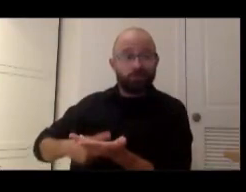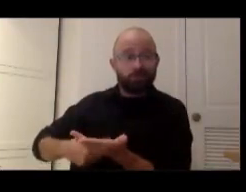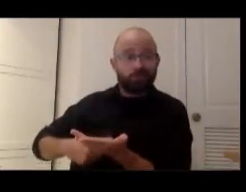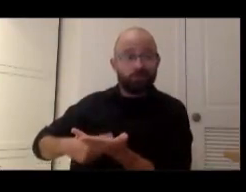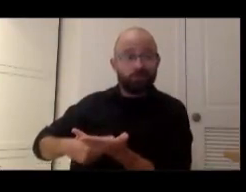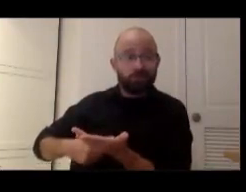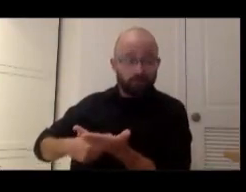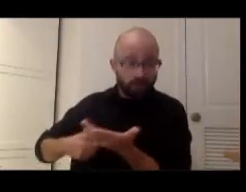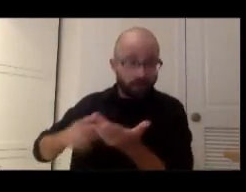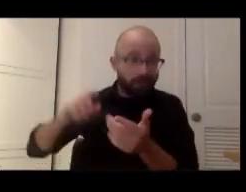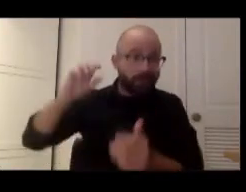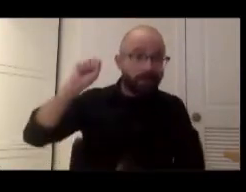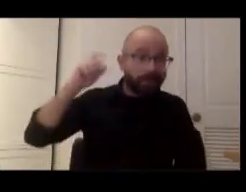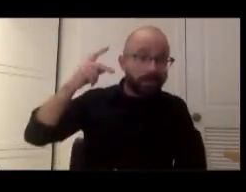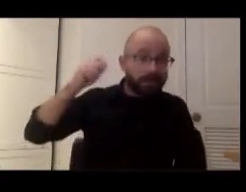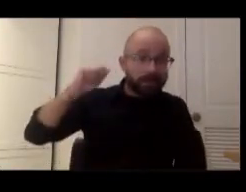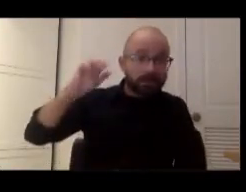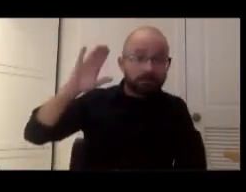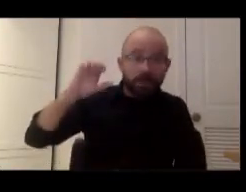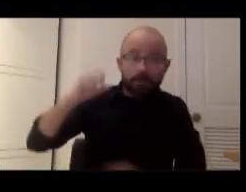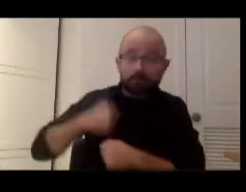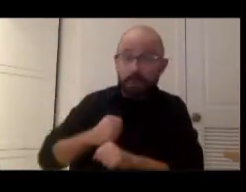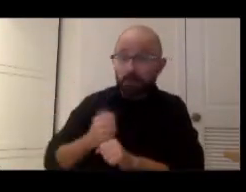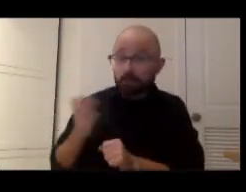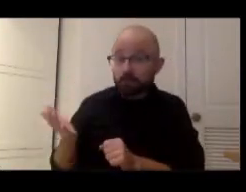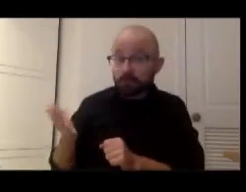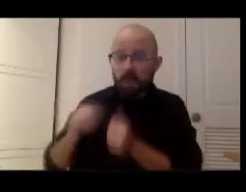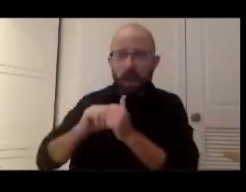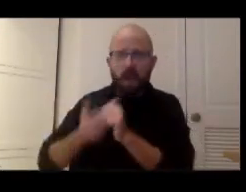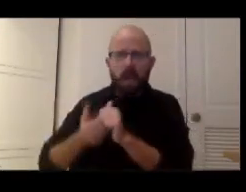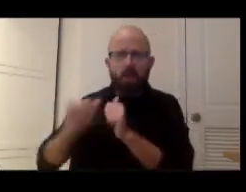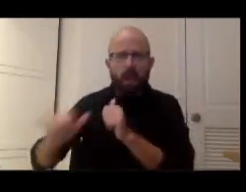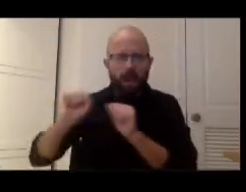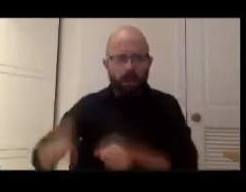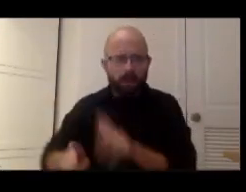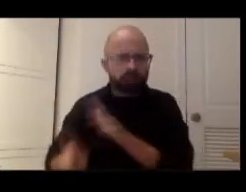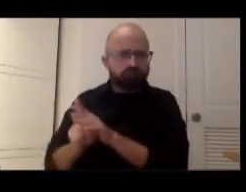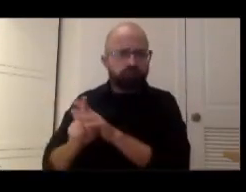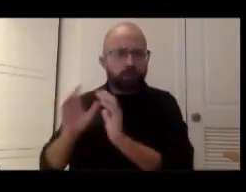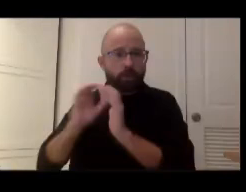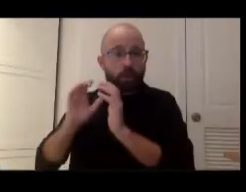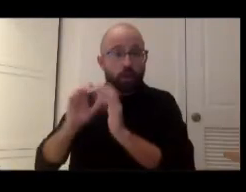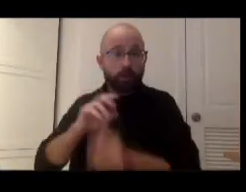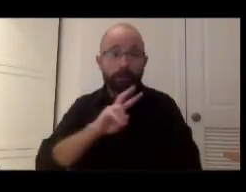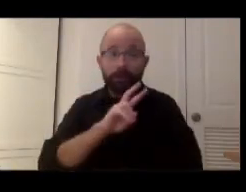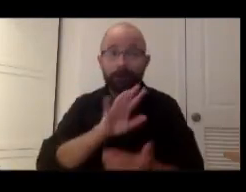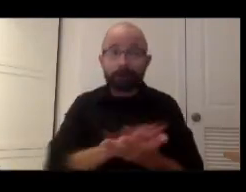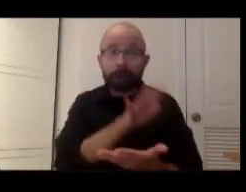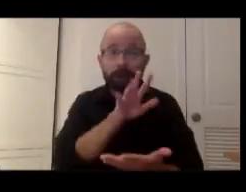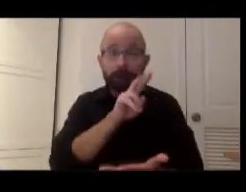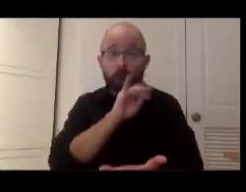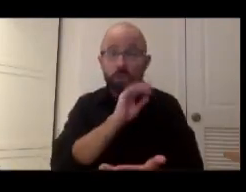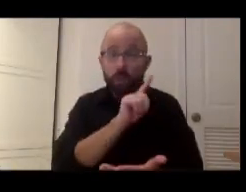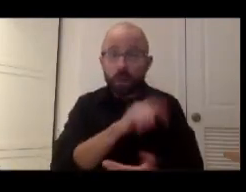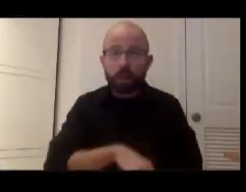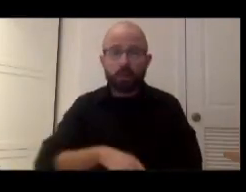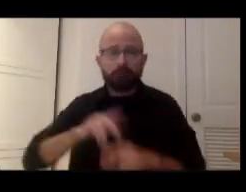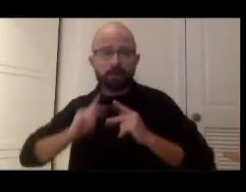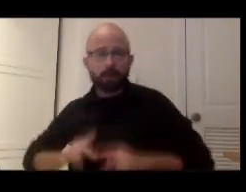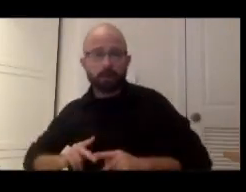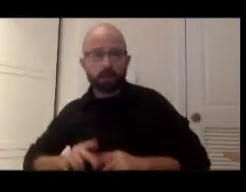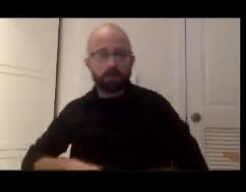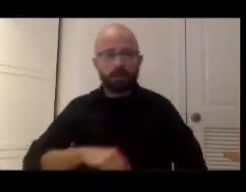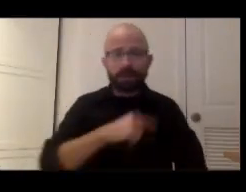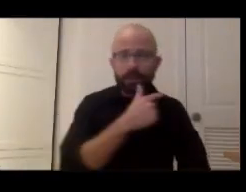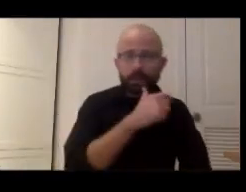space making and why that can create communication, whether that's virtual or physical, and how gender influences